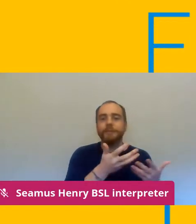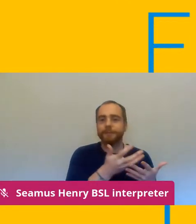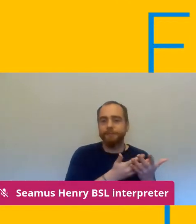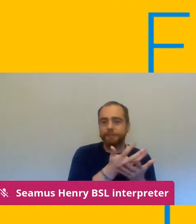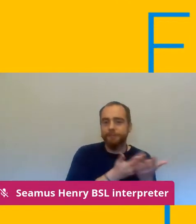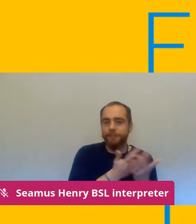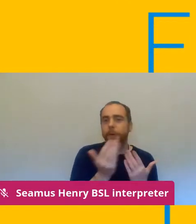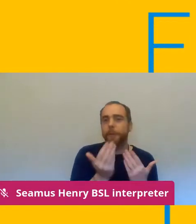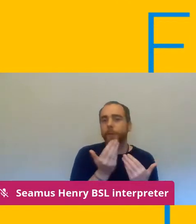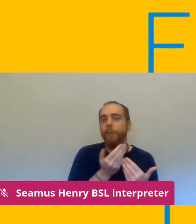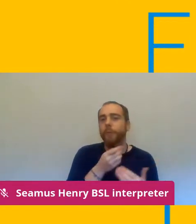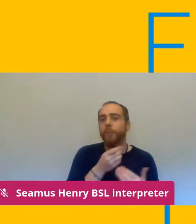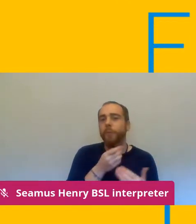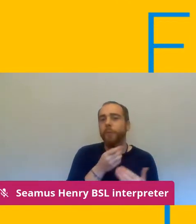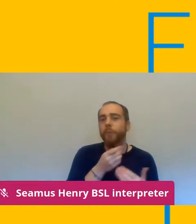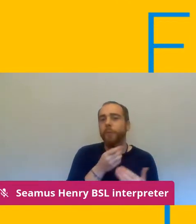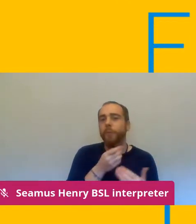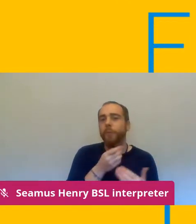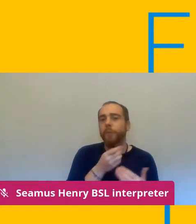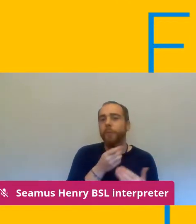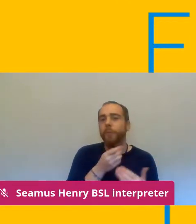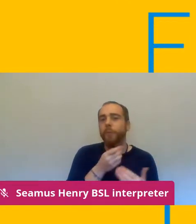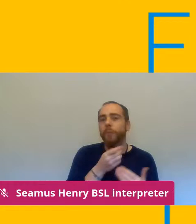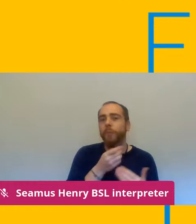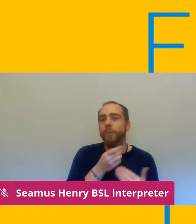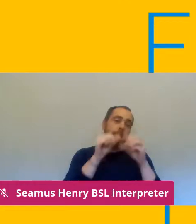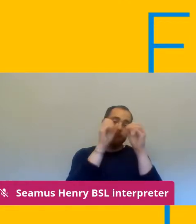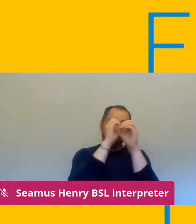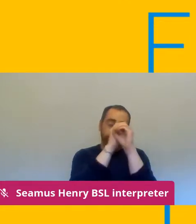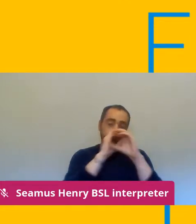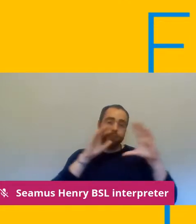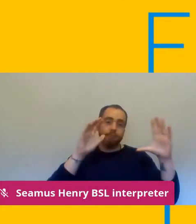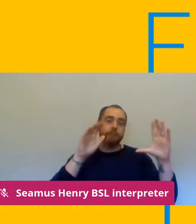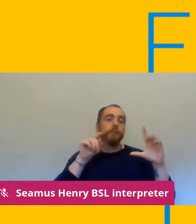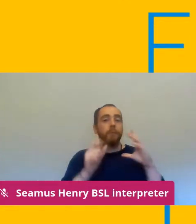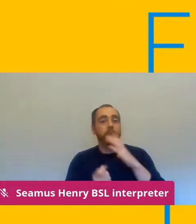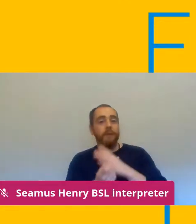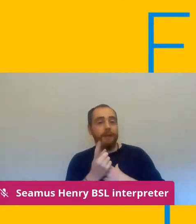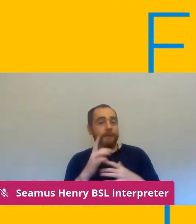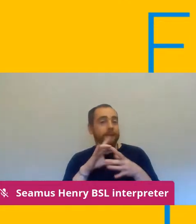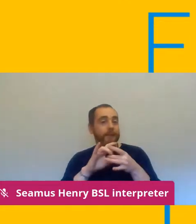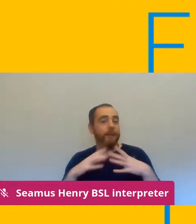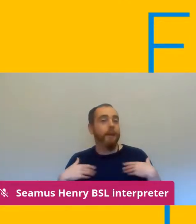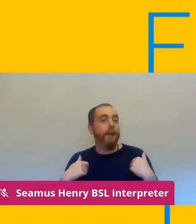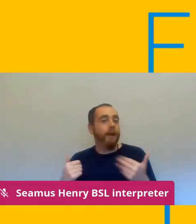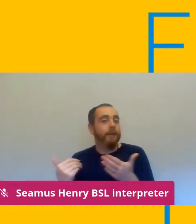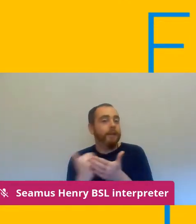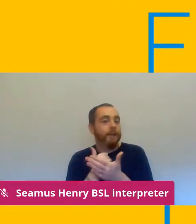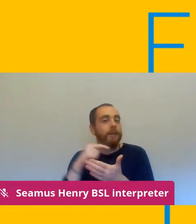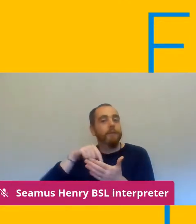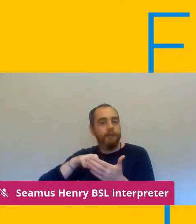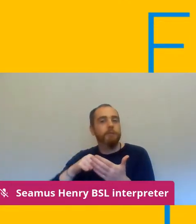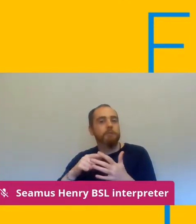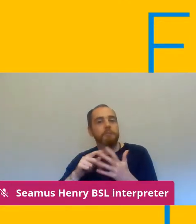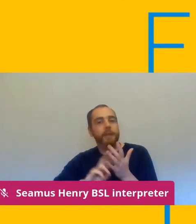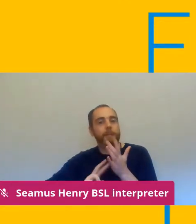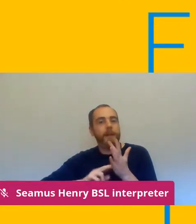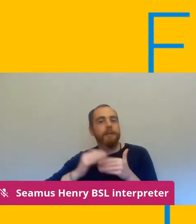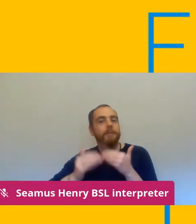so that's a good overview i think of the guidance as it stands and i'm happy to take questions when we get to the q a